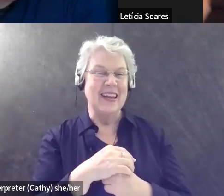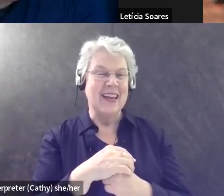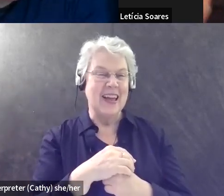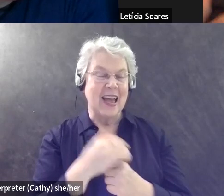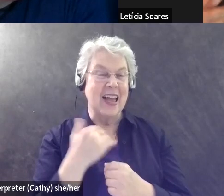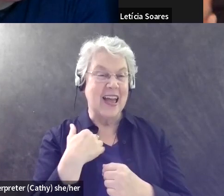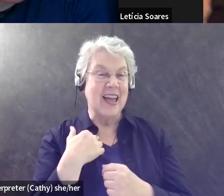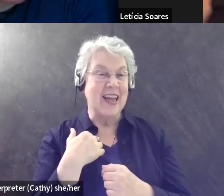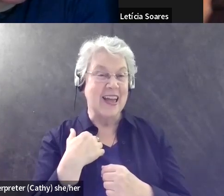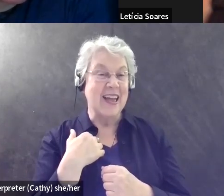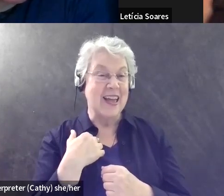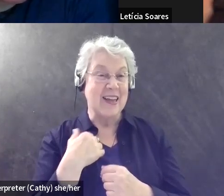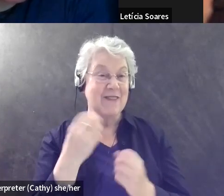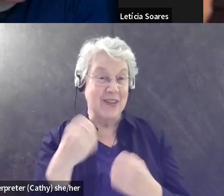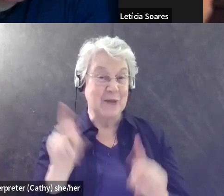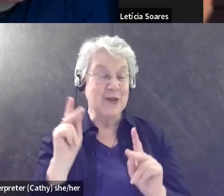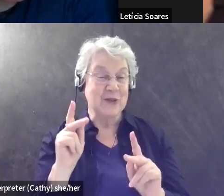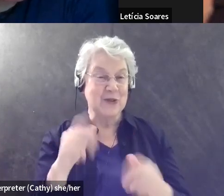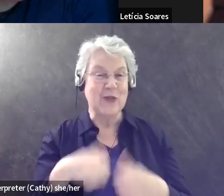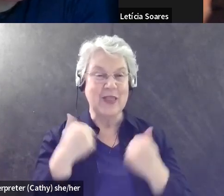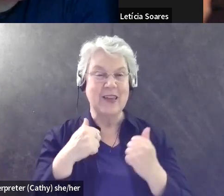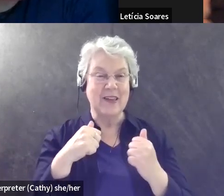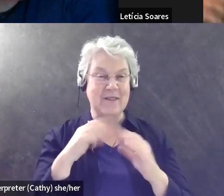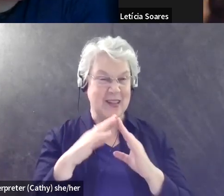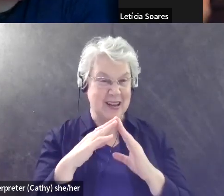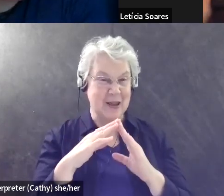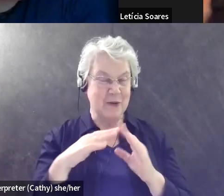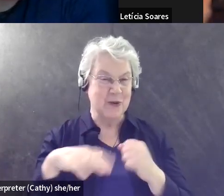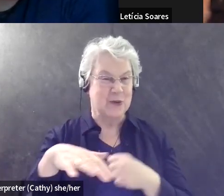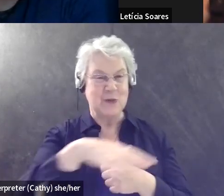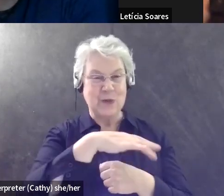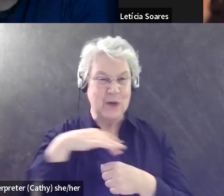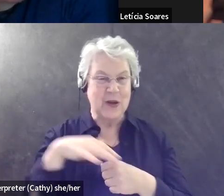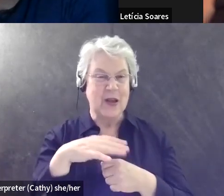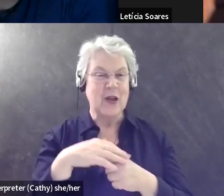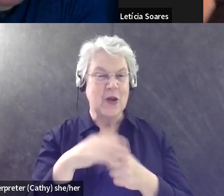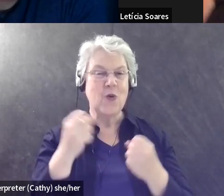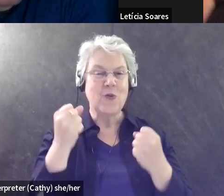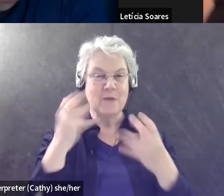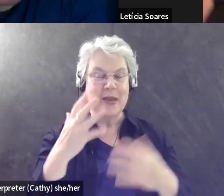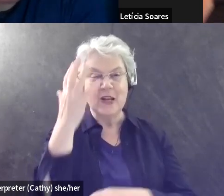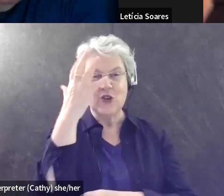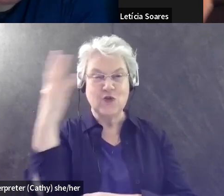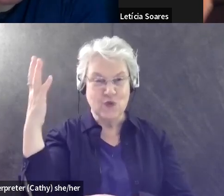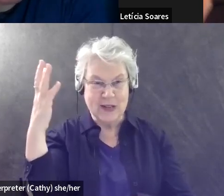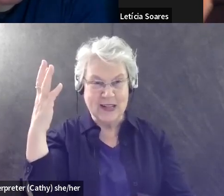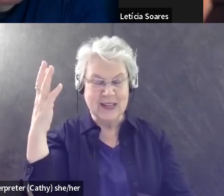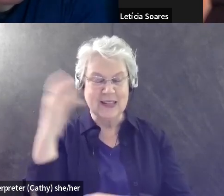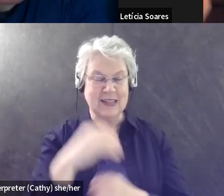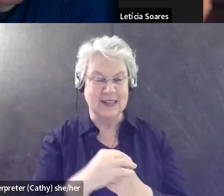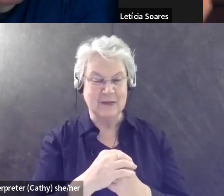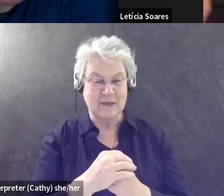privilege to live in a neighborhood that had lots of mature trees. And, uh,